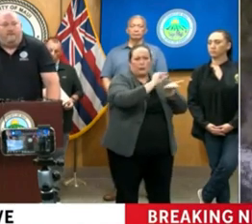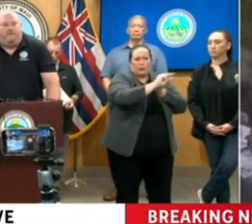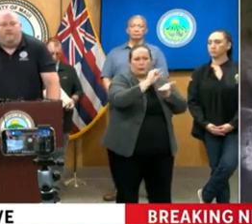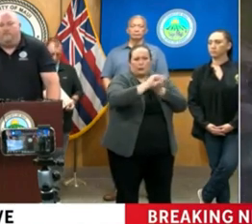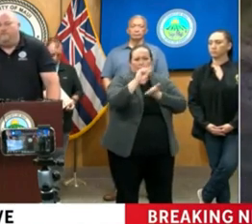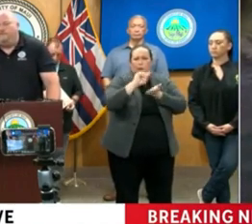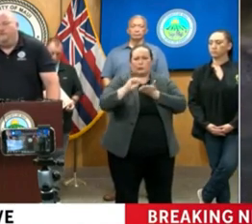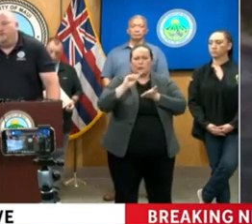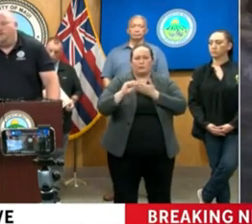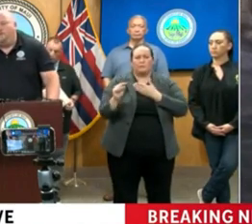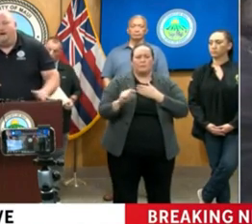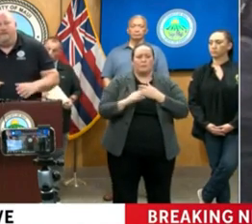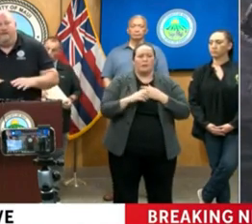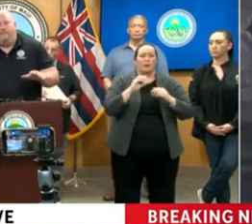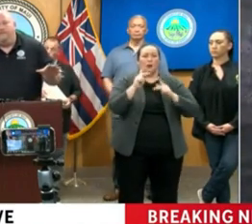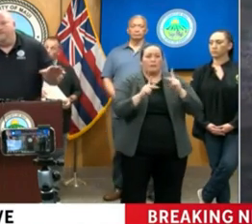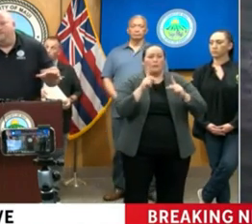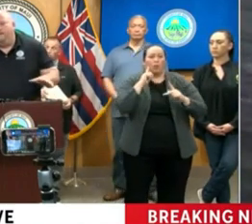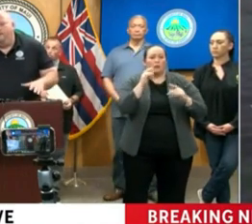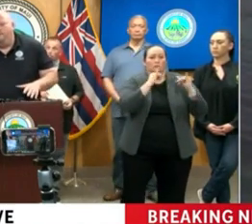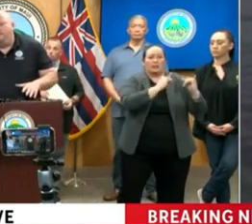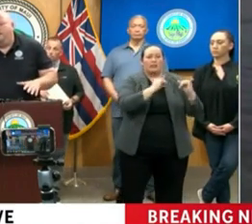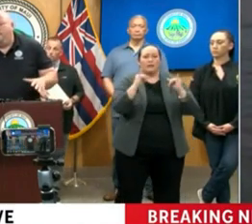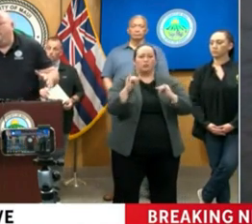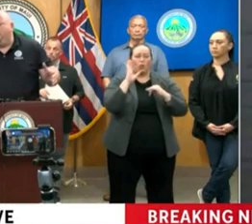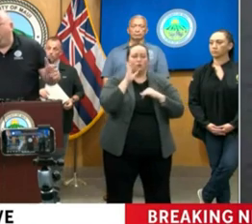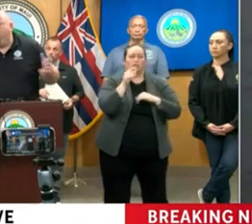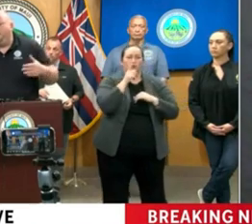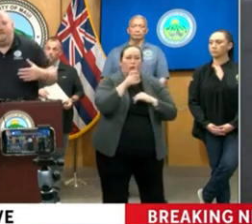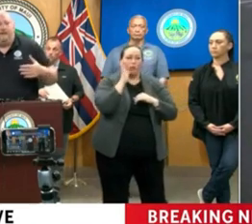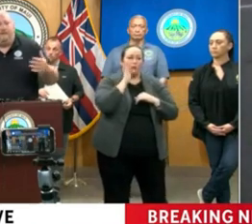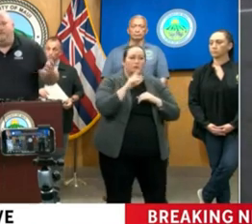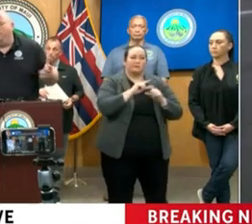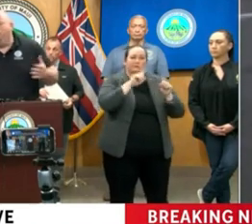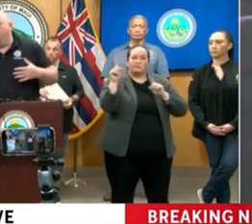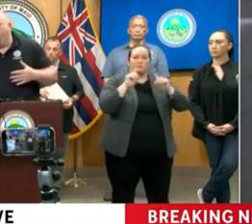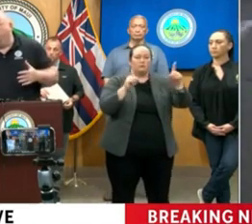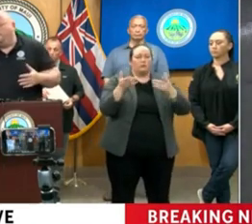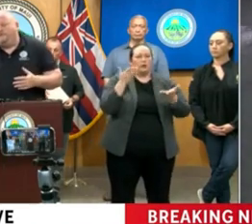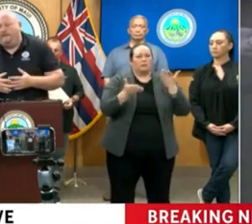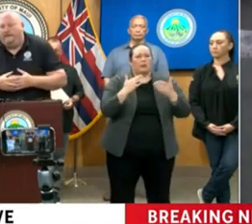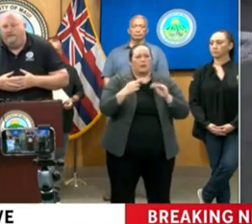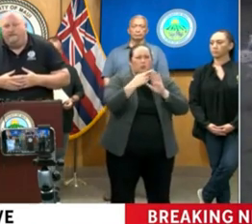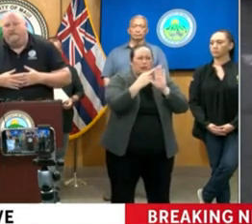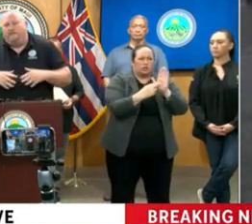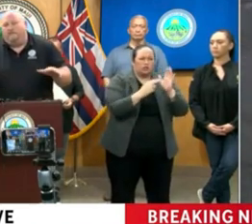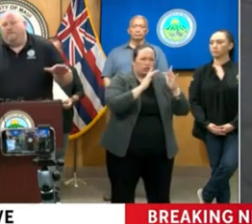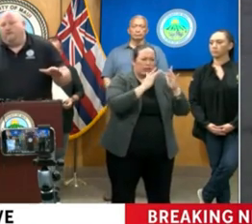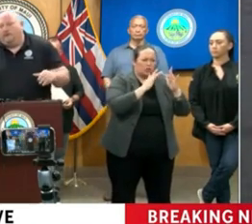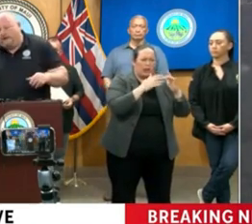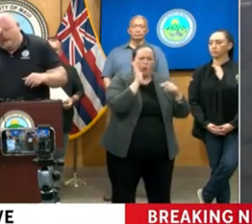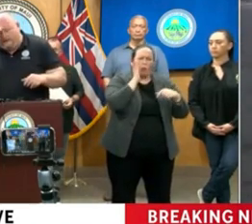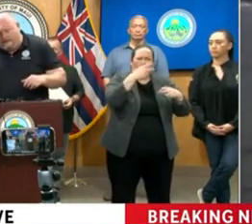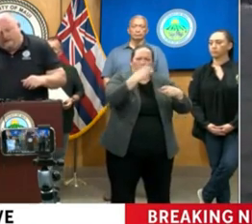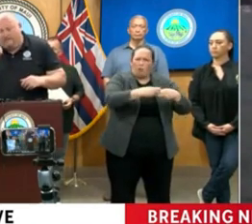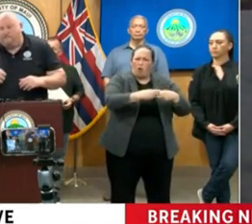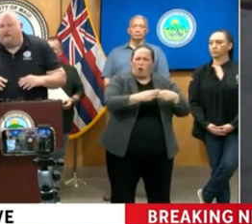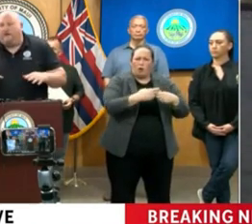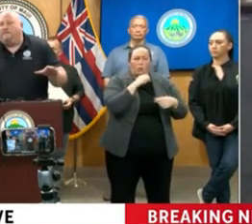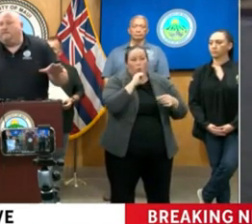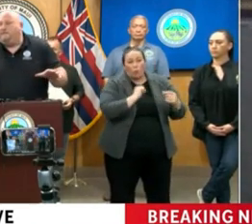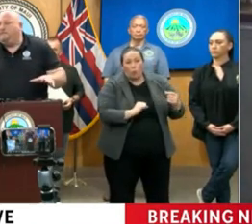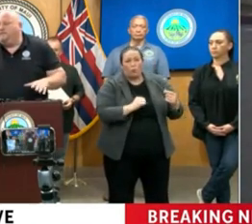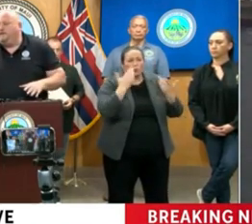individuals that will go out, and for those that maybe can't register or have difficulty registering over the Internet, we will go ahead and